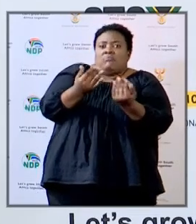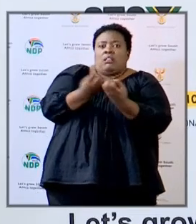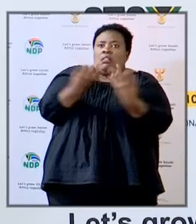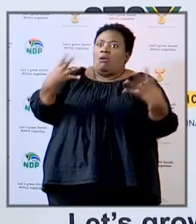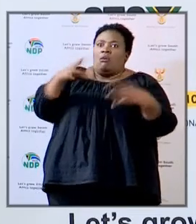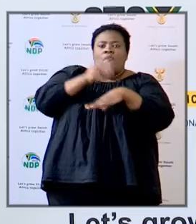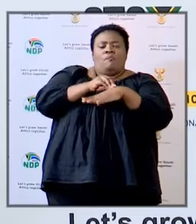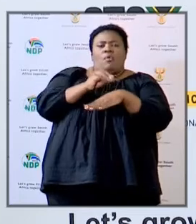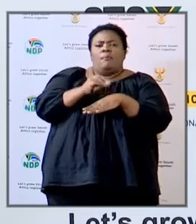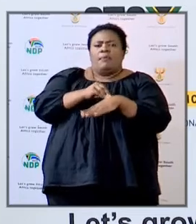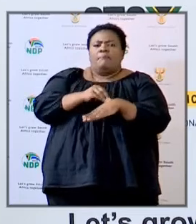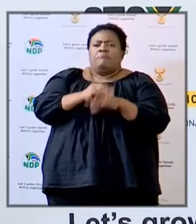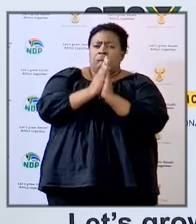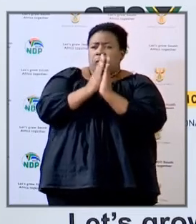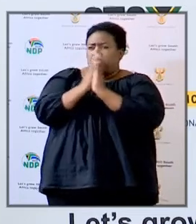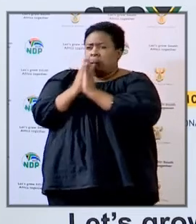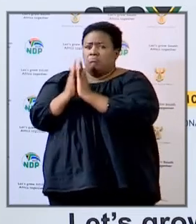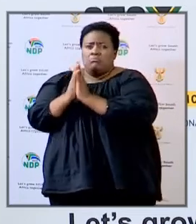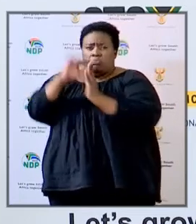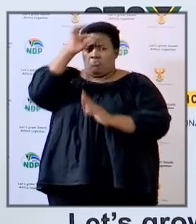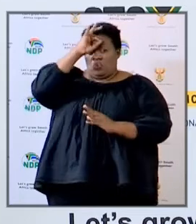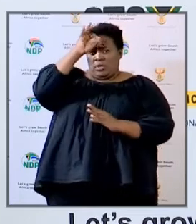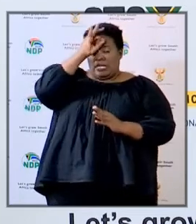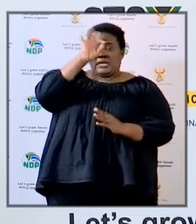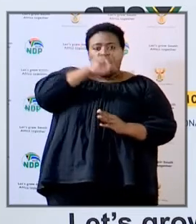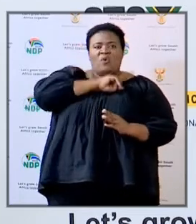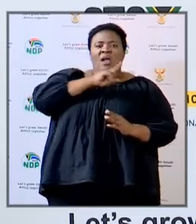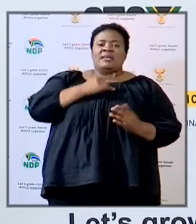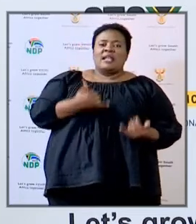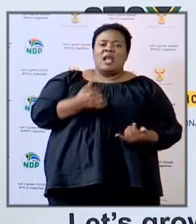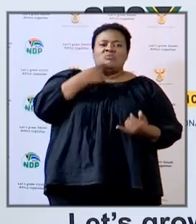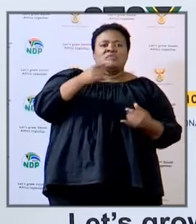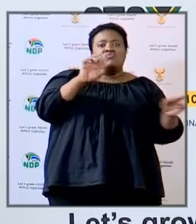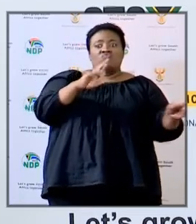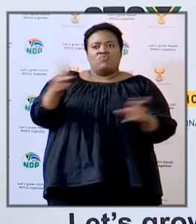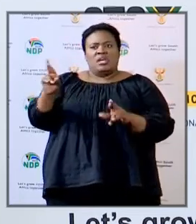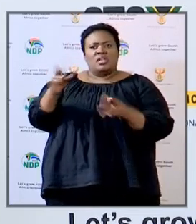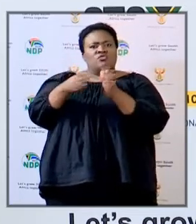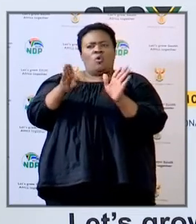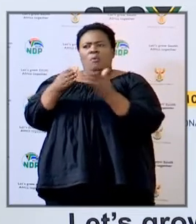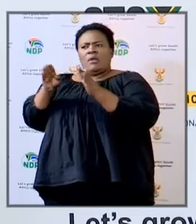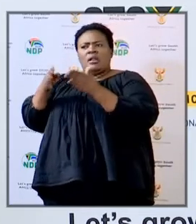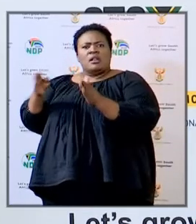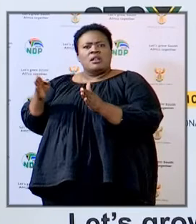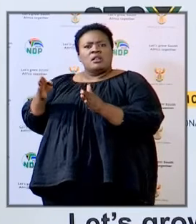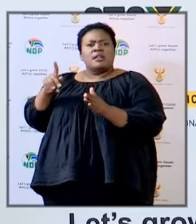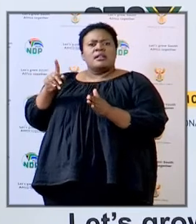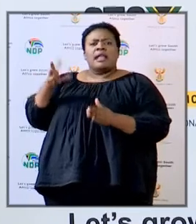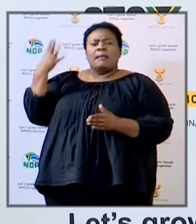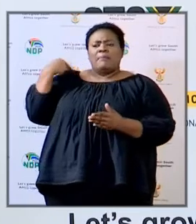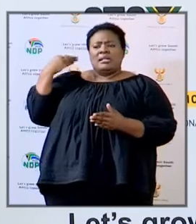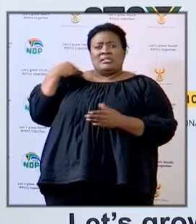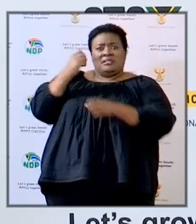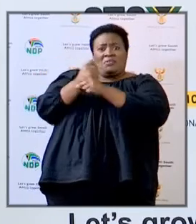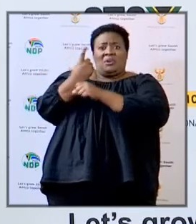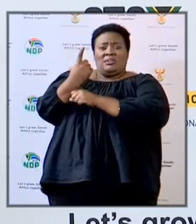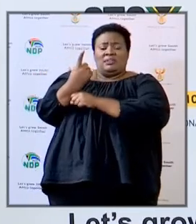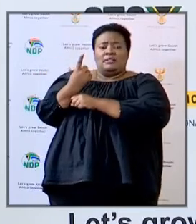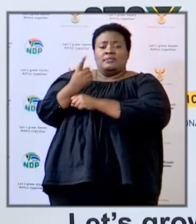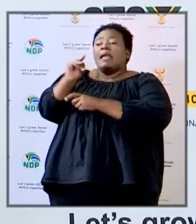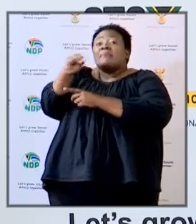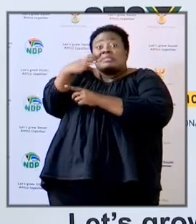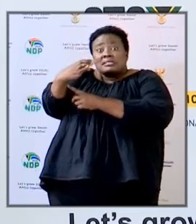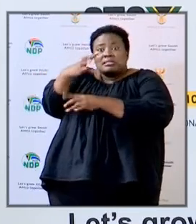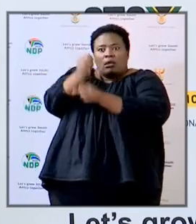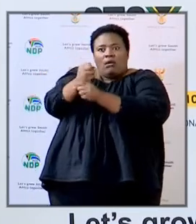problems over the weekend now that we are saying we're ready to open so as Lissufi said there's a feeling